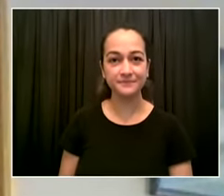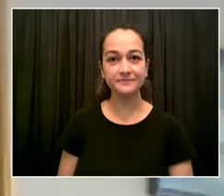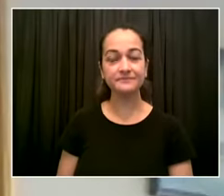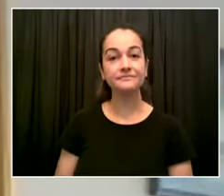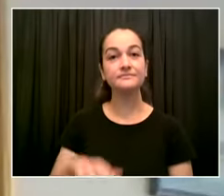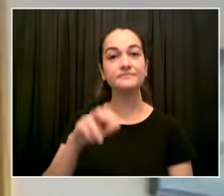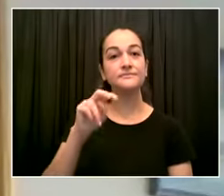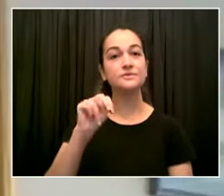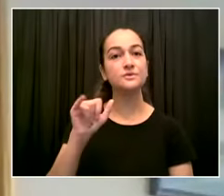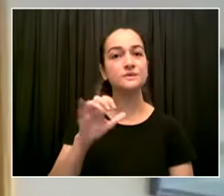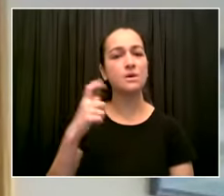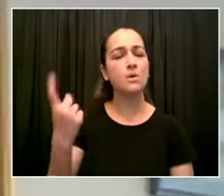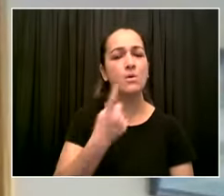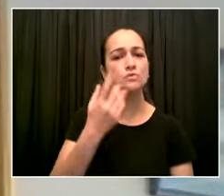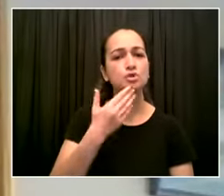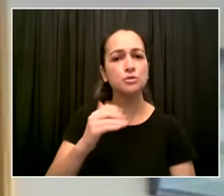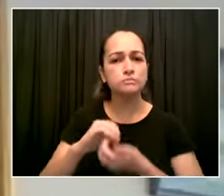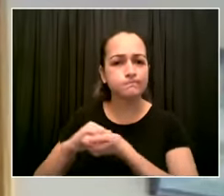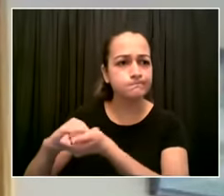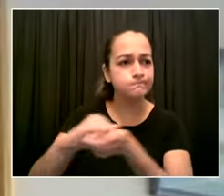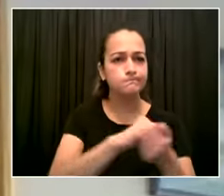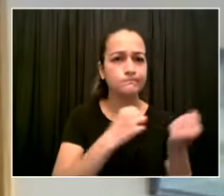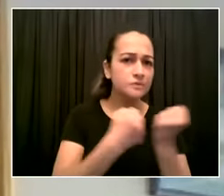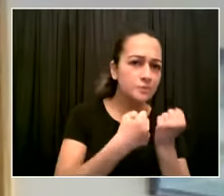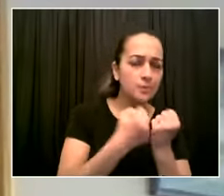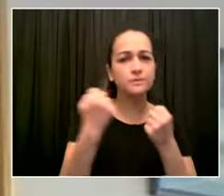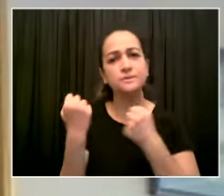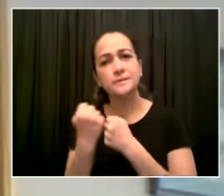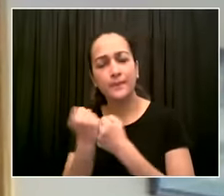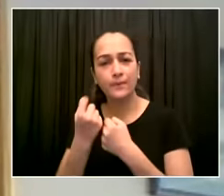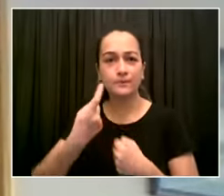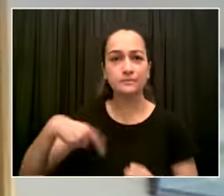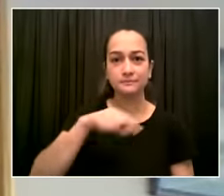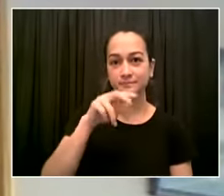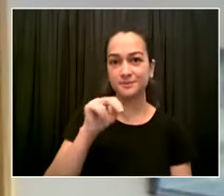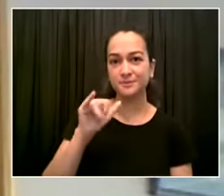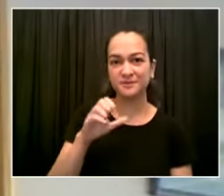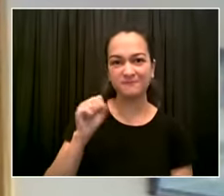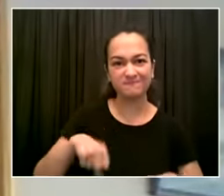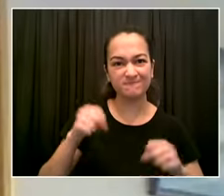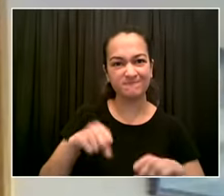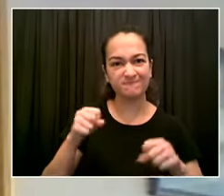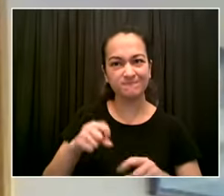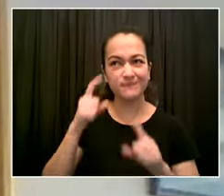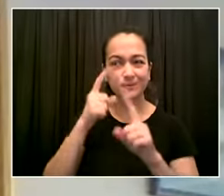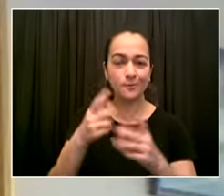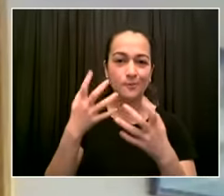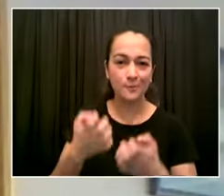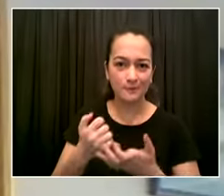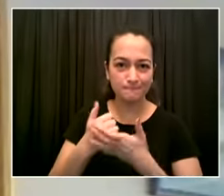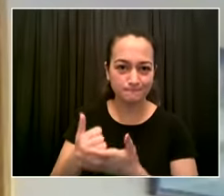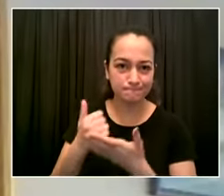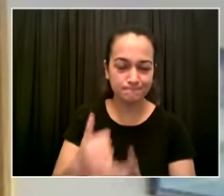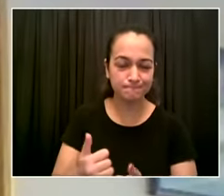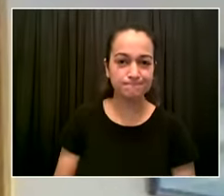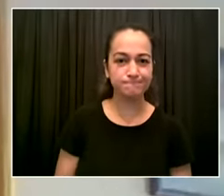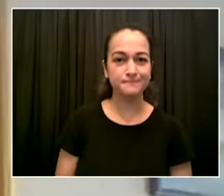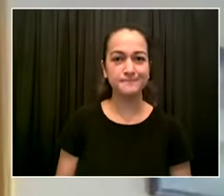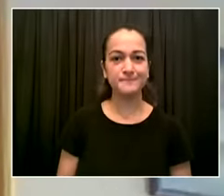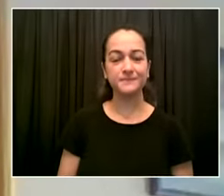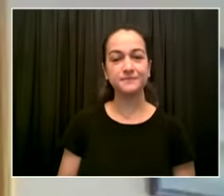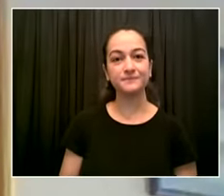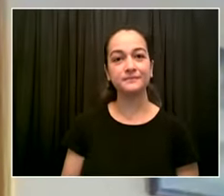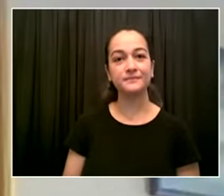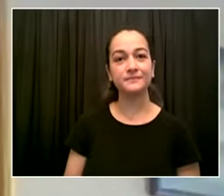so i just want to acknowledge the problems that we have and work together to do the right thing